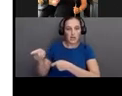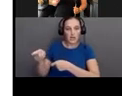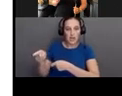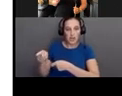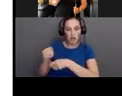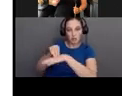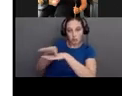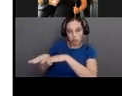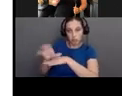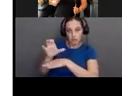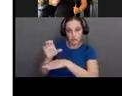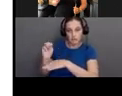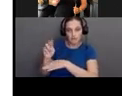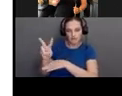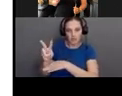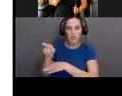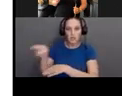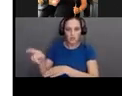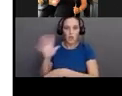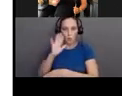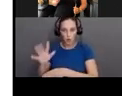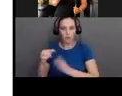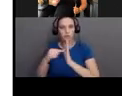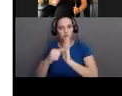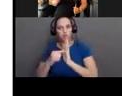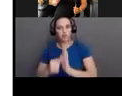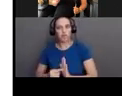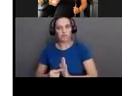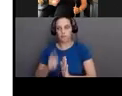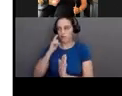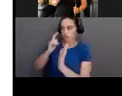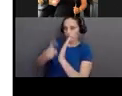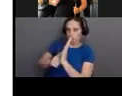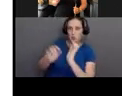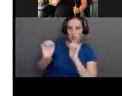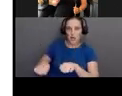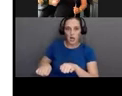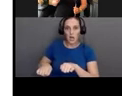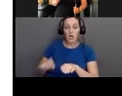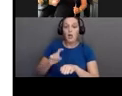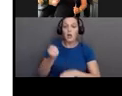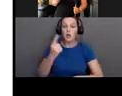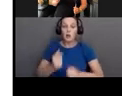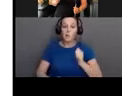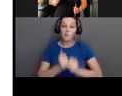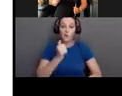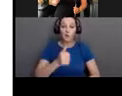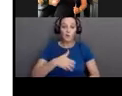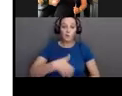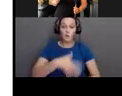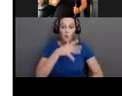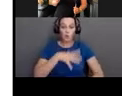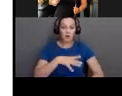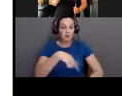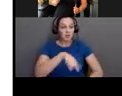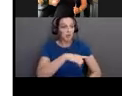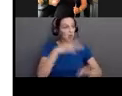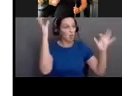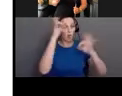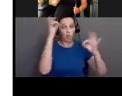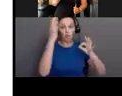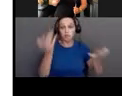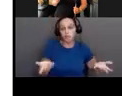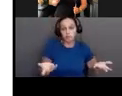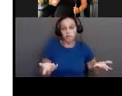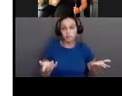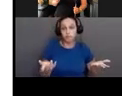CMD. But most pregnant women are never going to know that they had the virus. They'll deliver a baby who looks